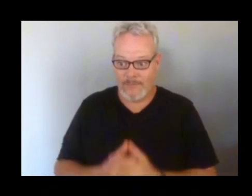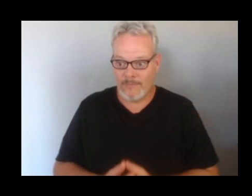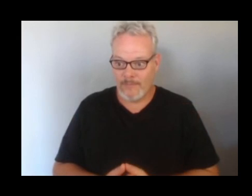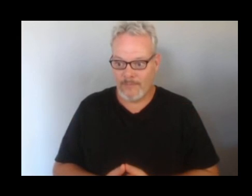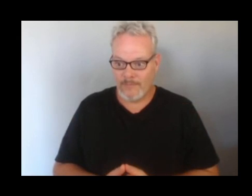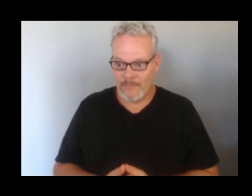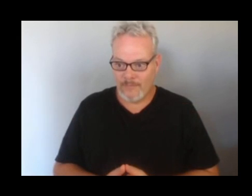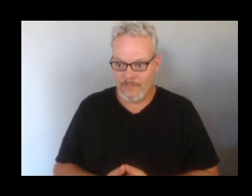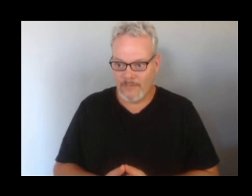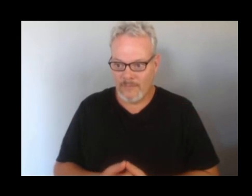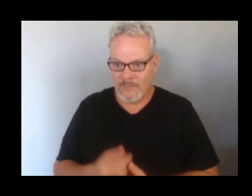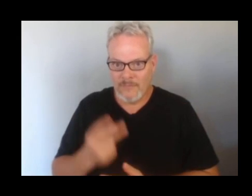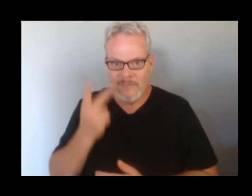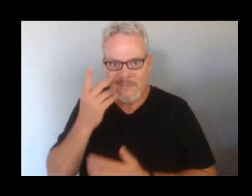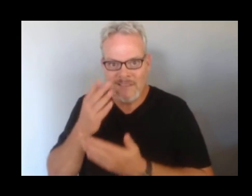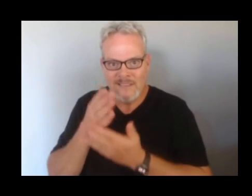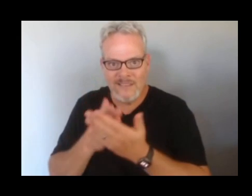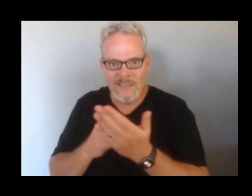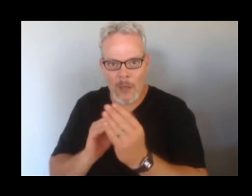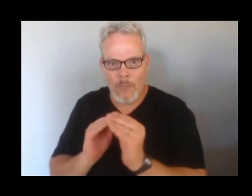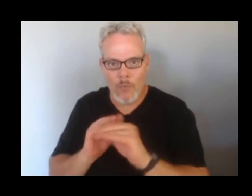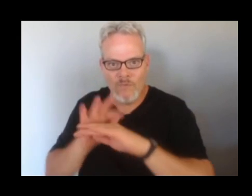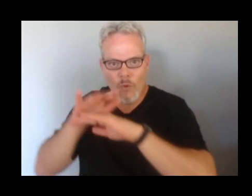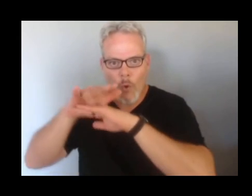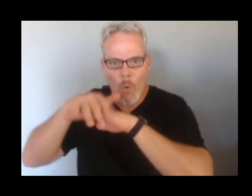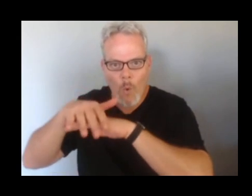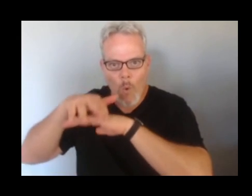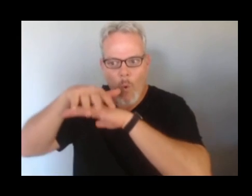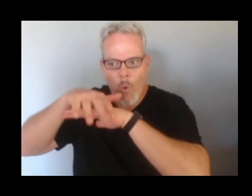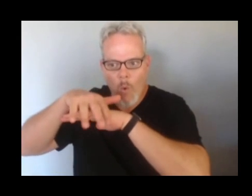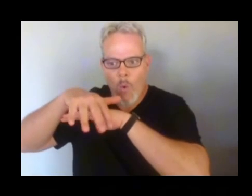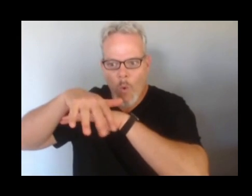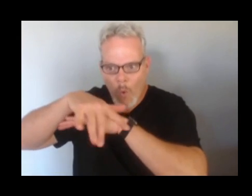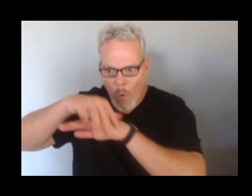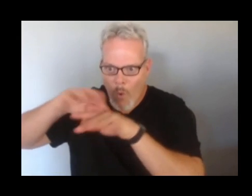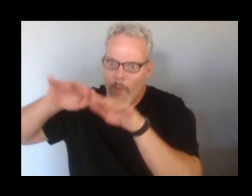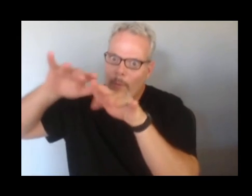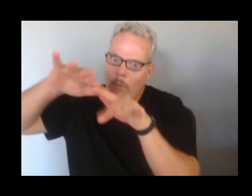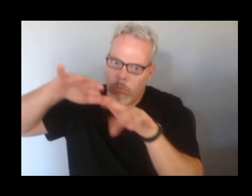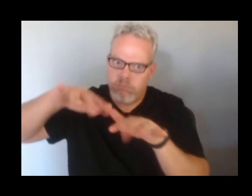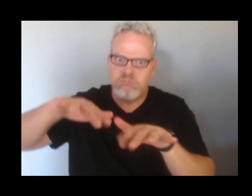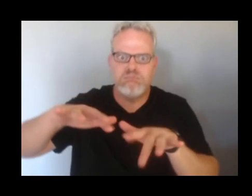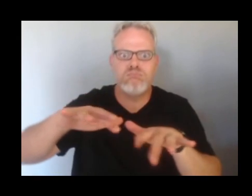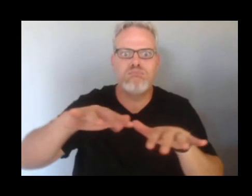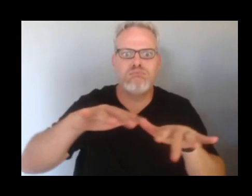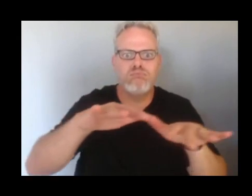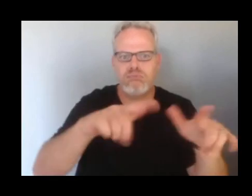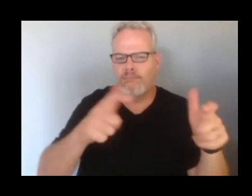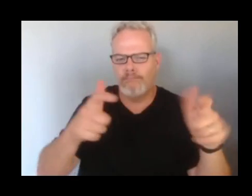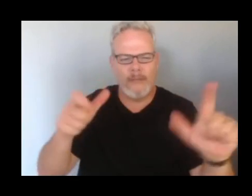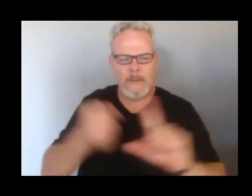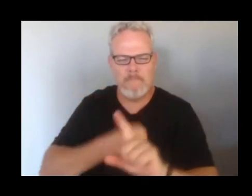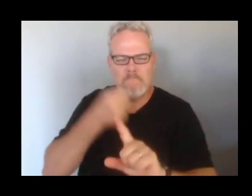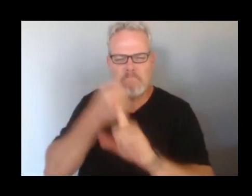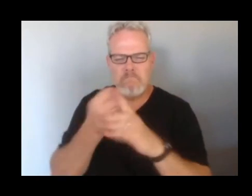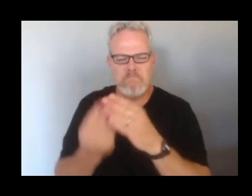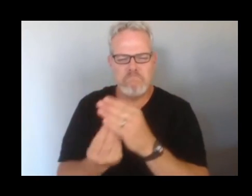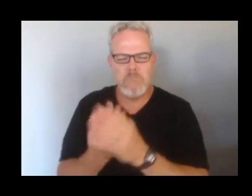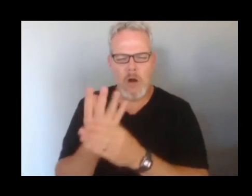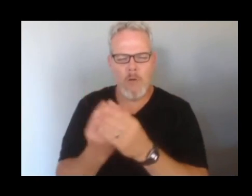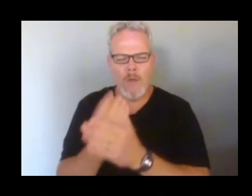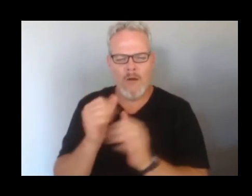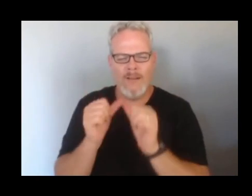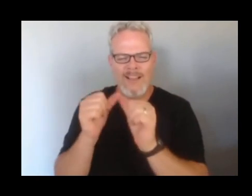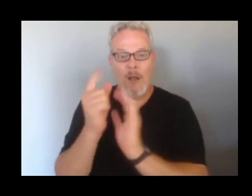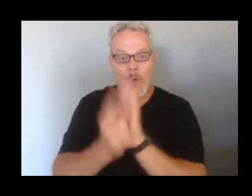a couple of overflows the night before, followed by the major pulse of lava with high fountain coming about an hour later.